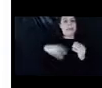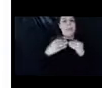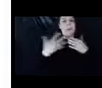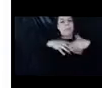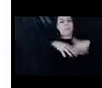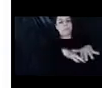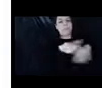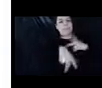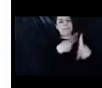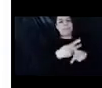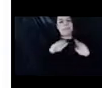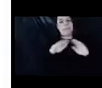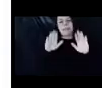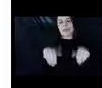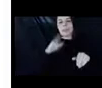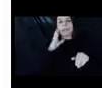of housing, but, um,